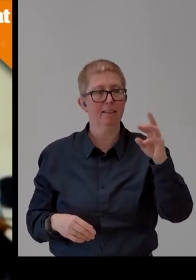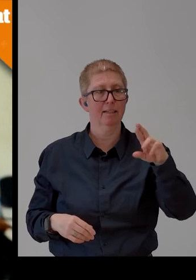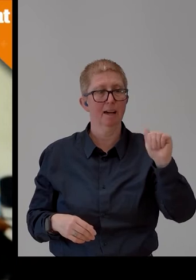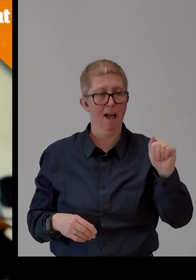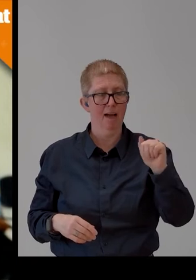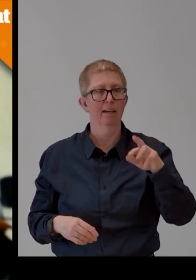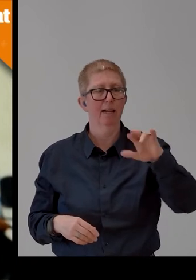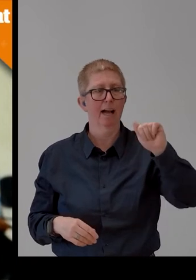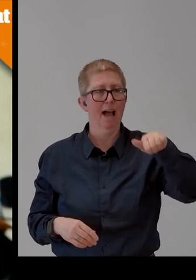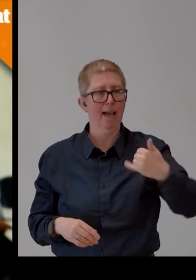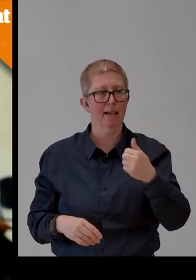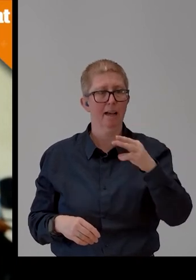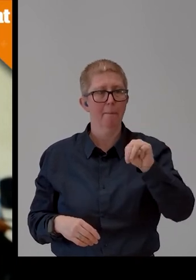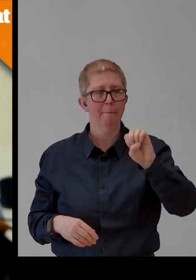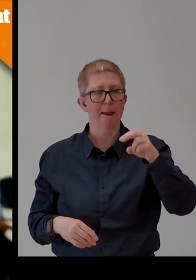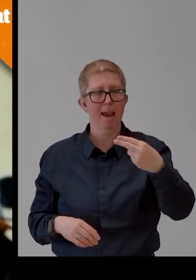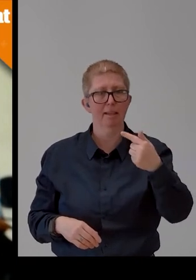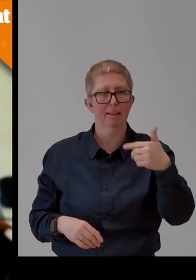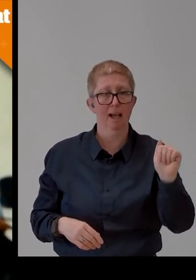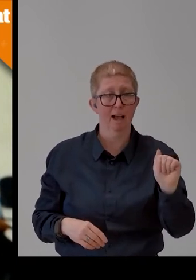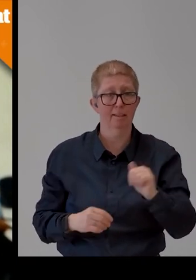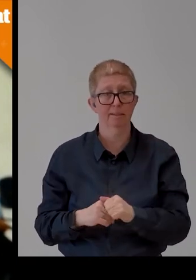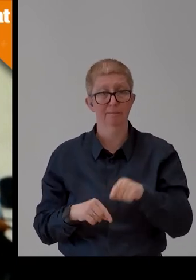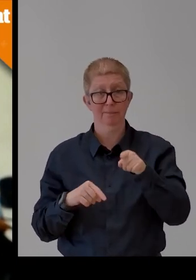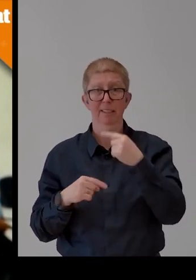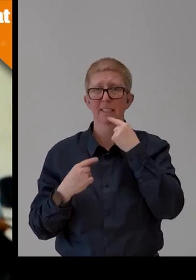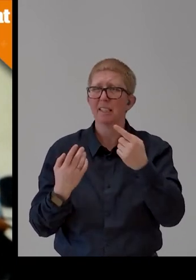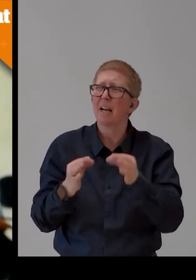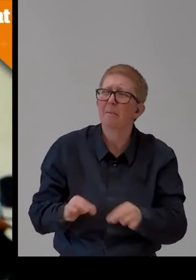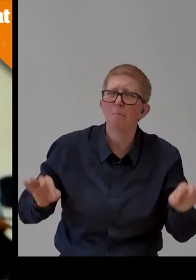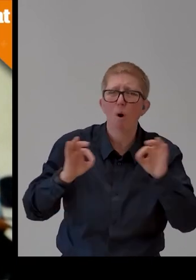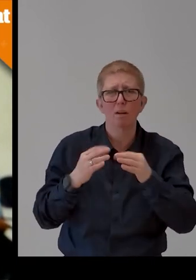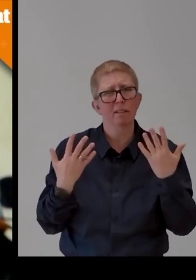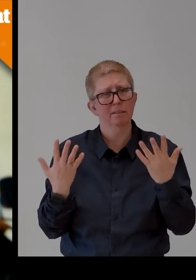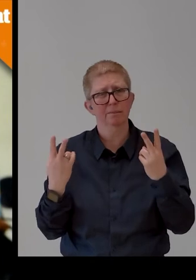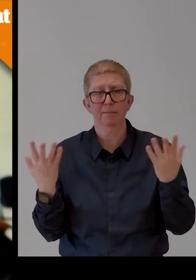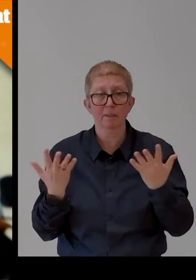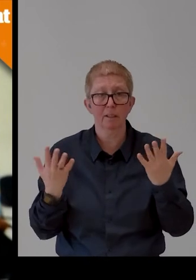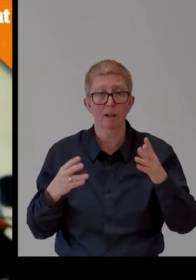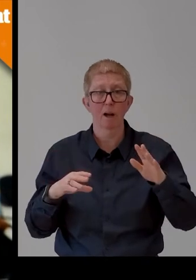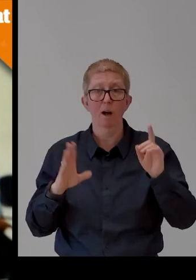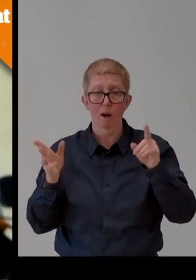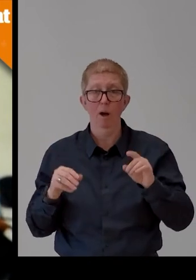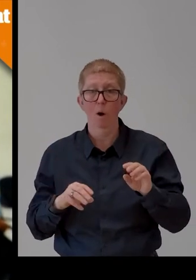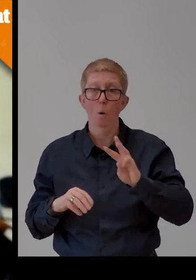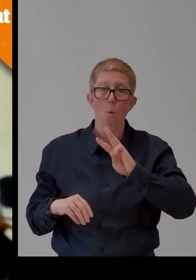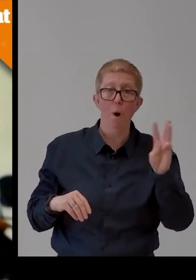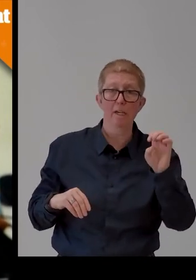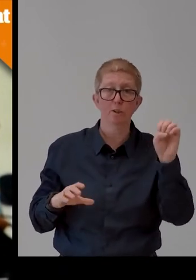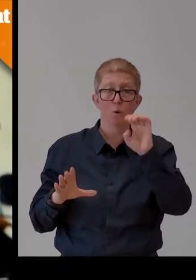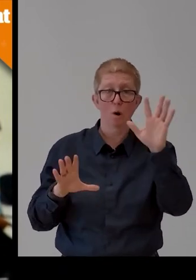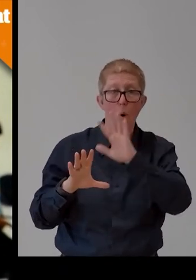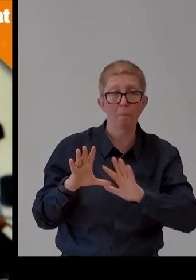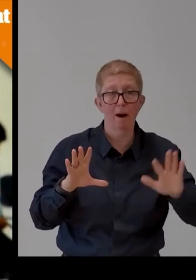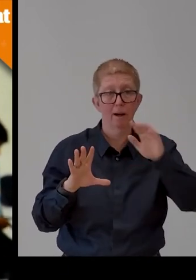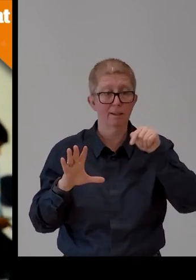He says in the western design they have to wear the shoes. Now the oriental culture if somebody wants to enter a